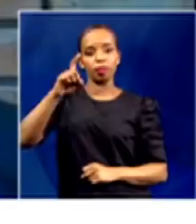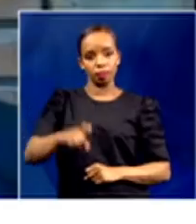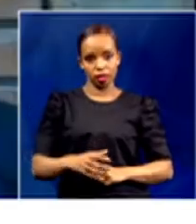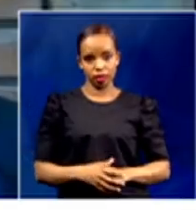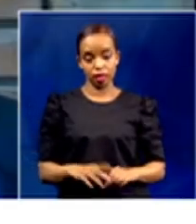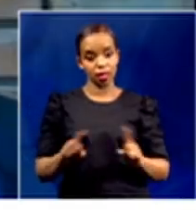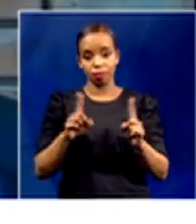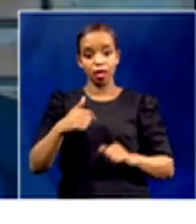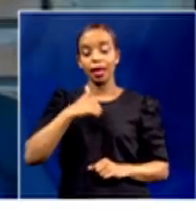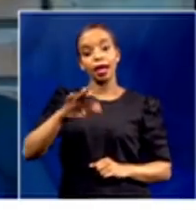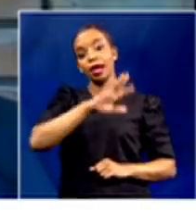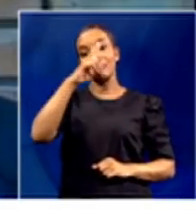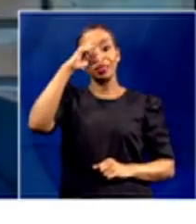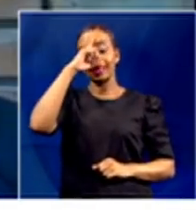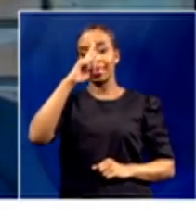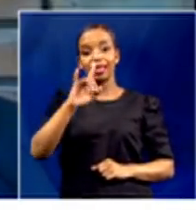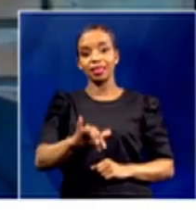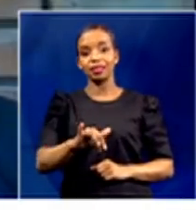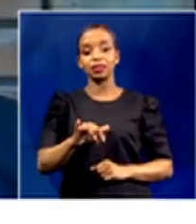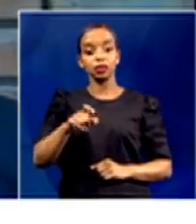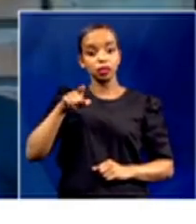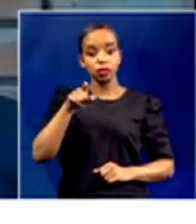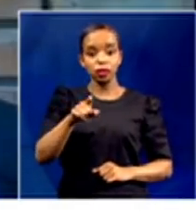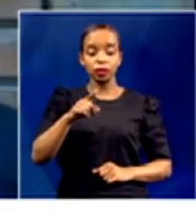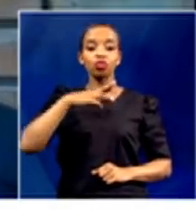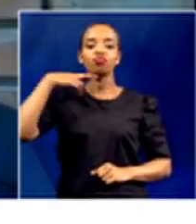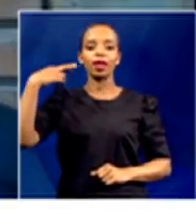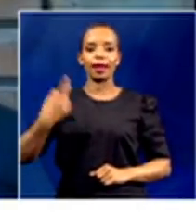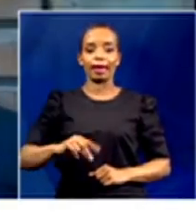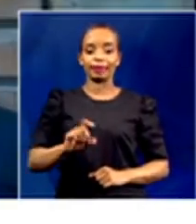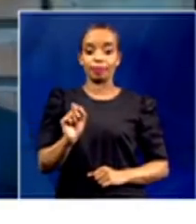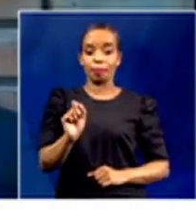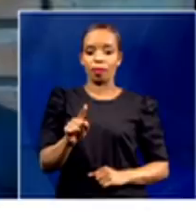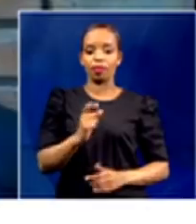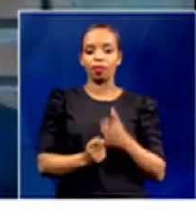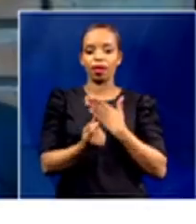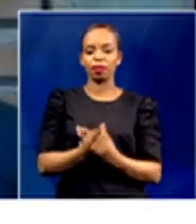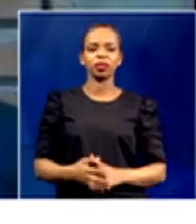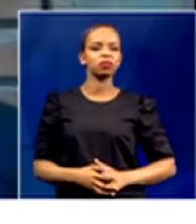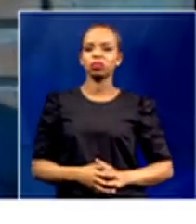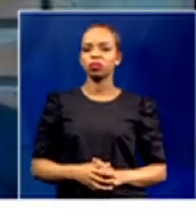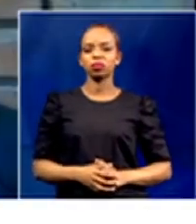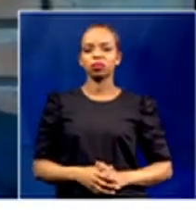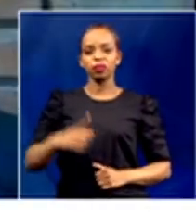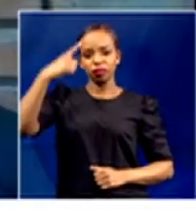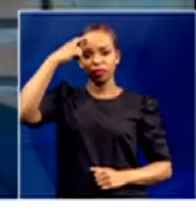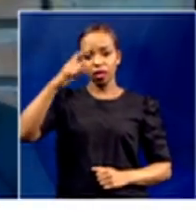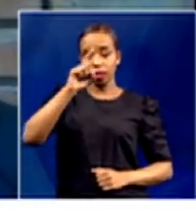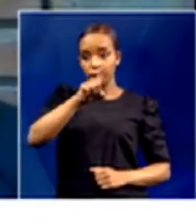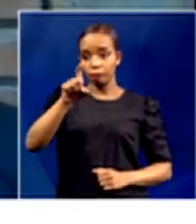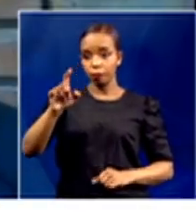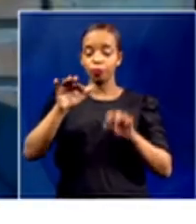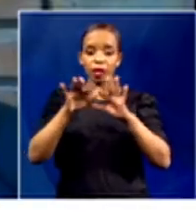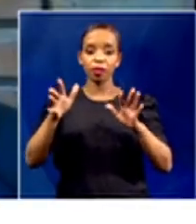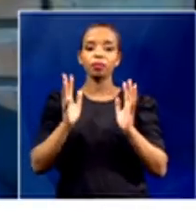foresaw that this could be the reality. I think everybody thought we're locking our doors on a particular day